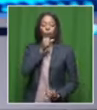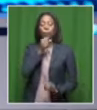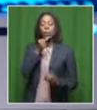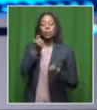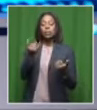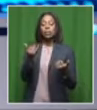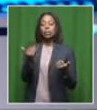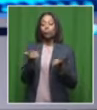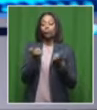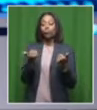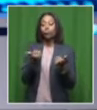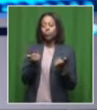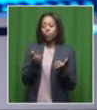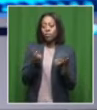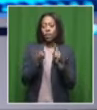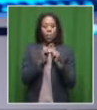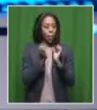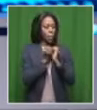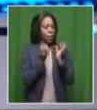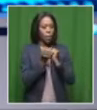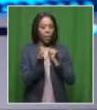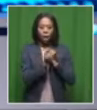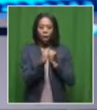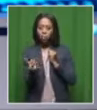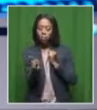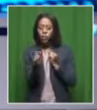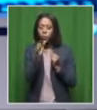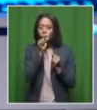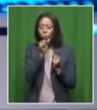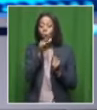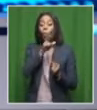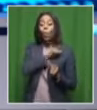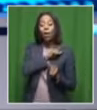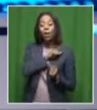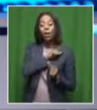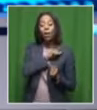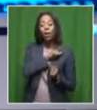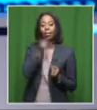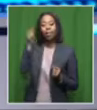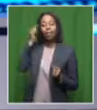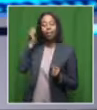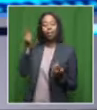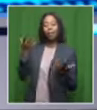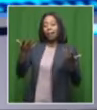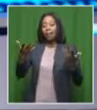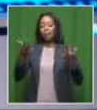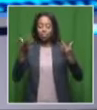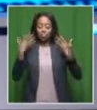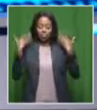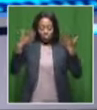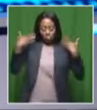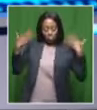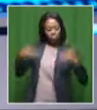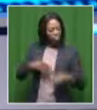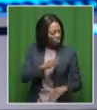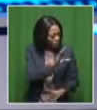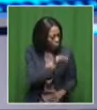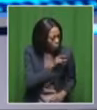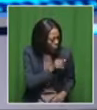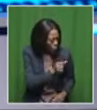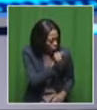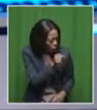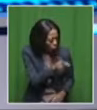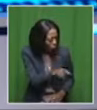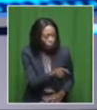And I noticed that most of them are smoking it just because it looks cool. If you ask them why they're smoking Hubbly